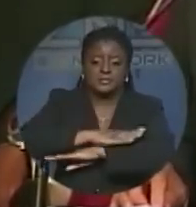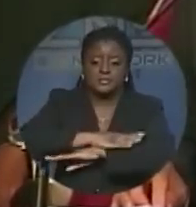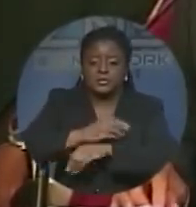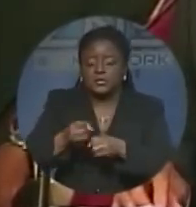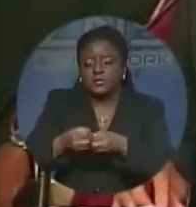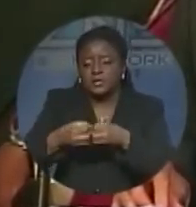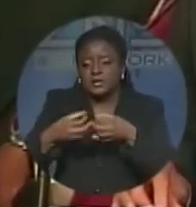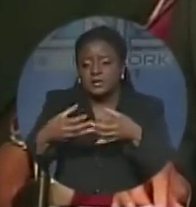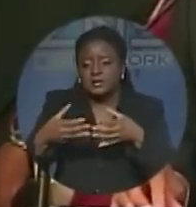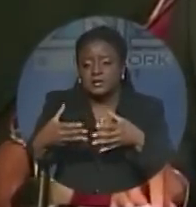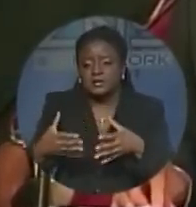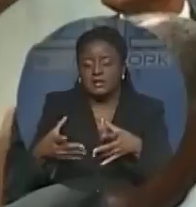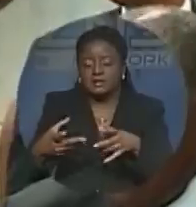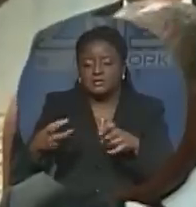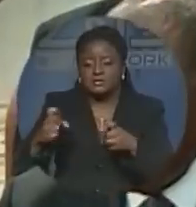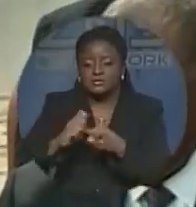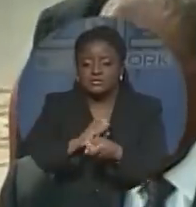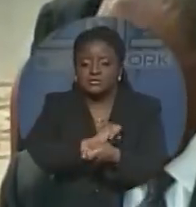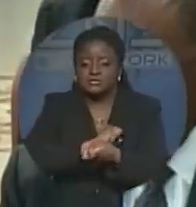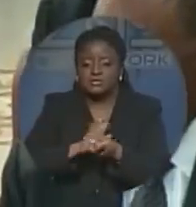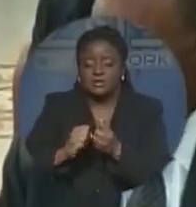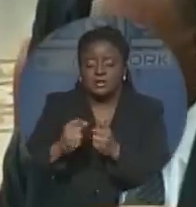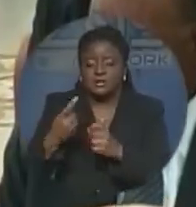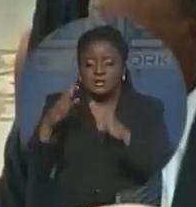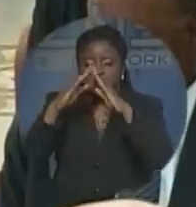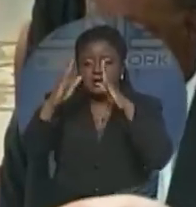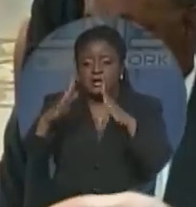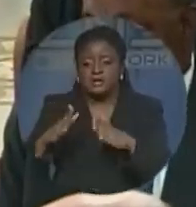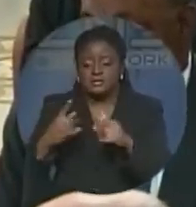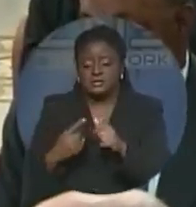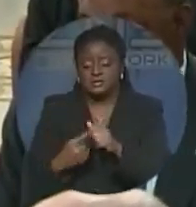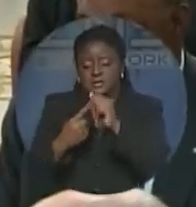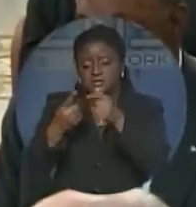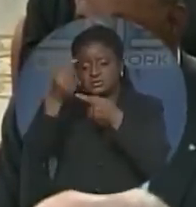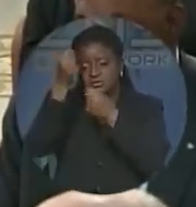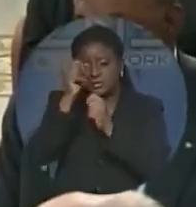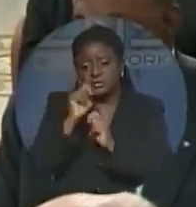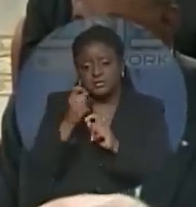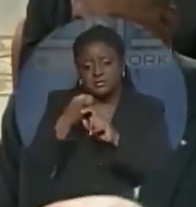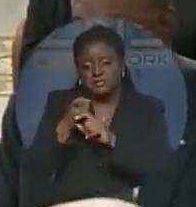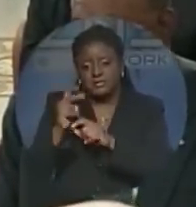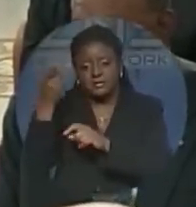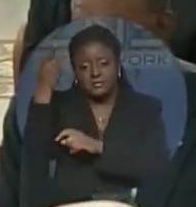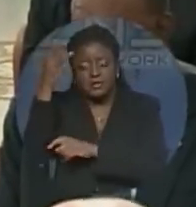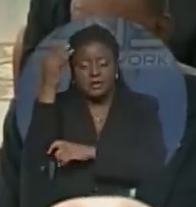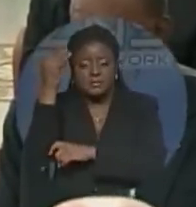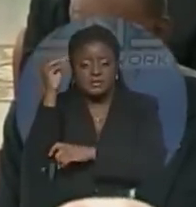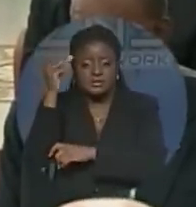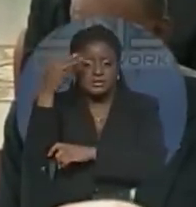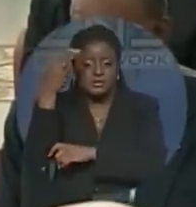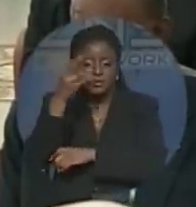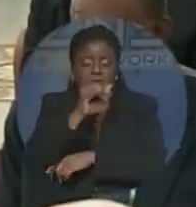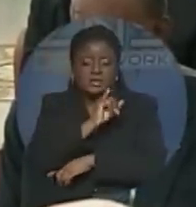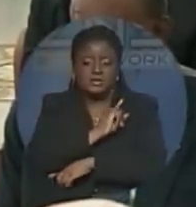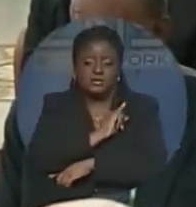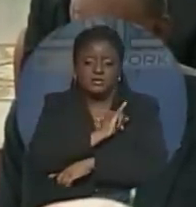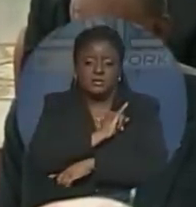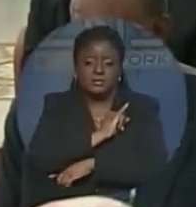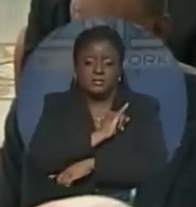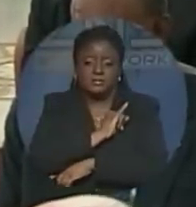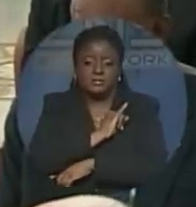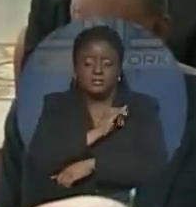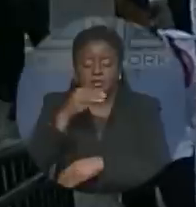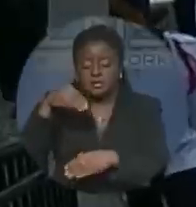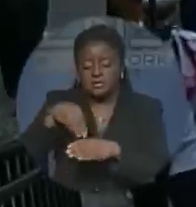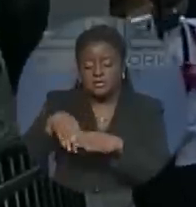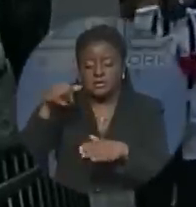without wrecking the house. A special tribute from Prime Minister Hubert Ingram to Sir Clifford was included